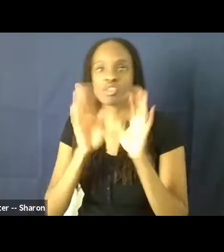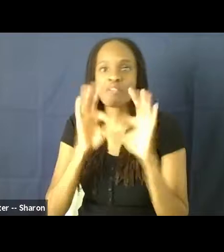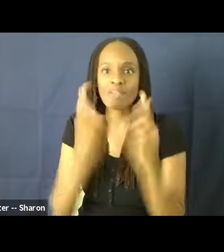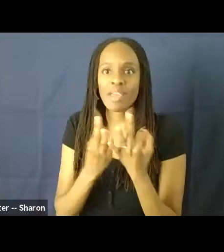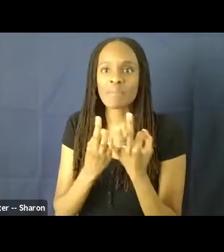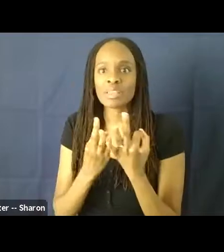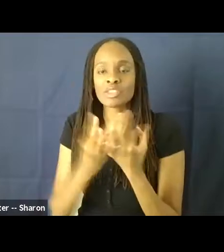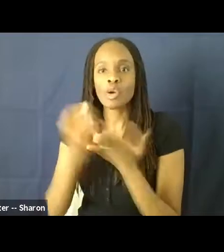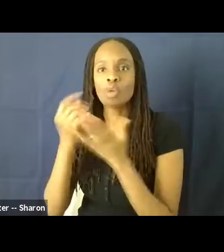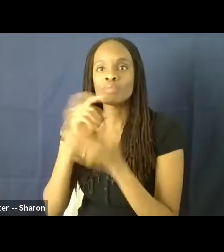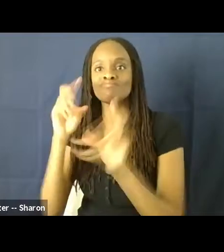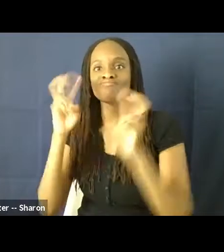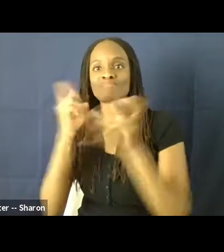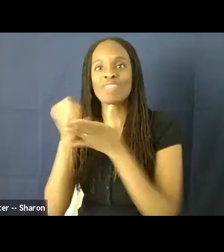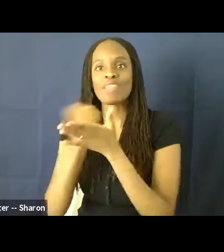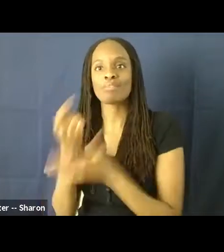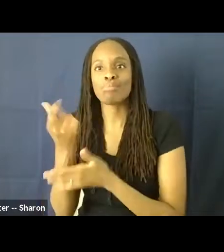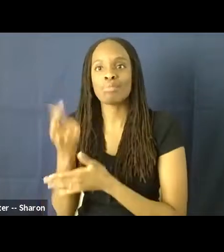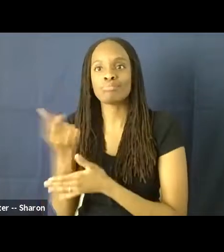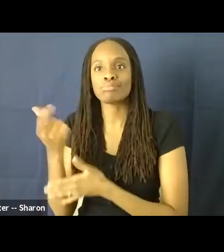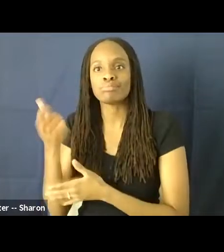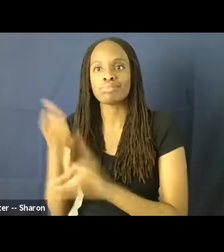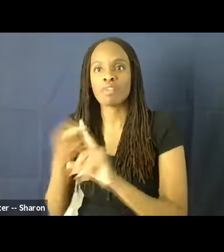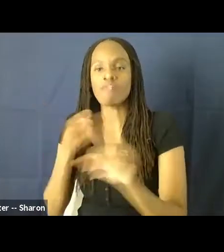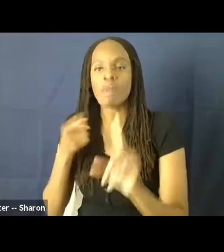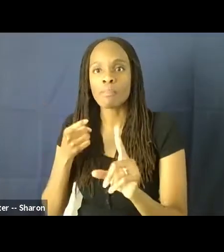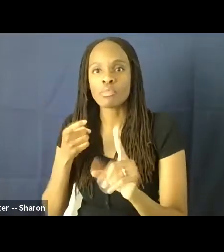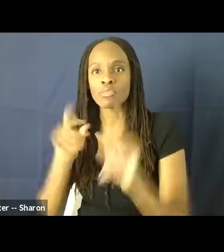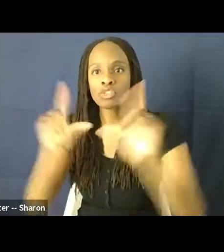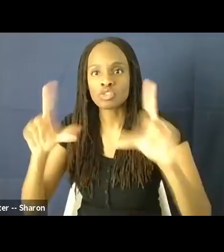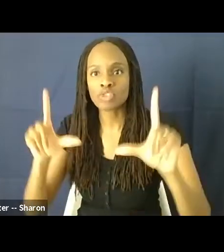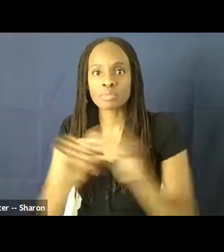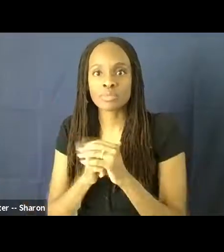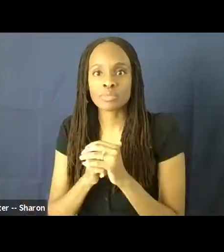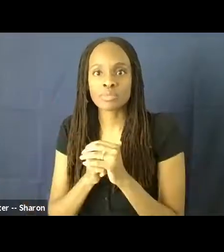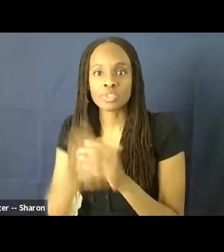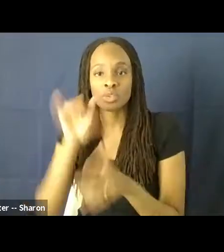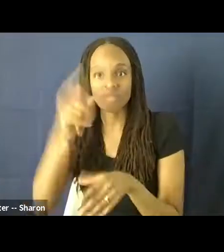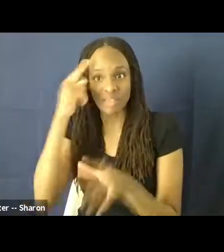the screen because they're placating to these voices. And this is a specific decision that they're making.